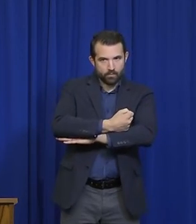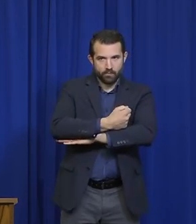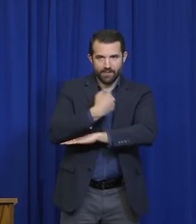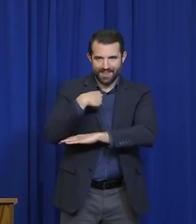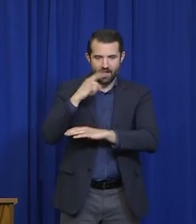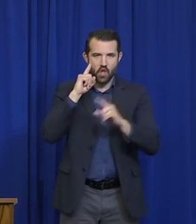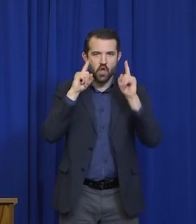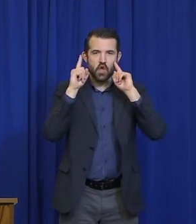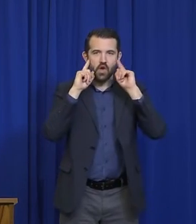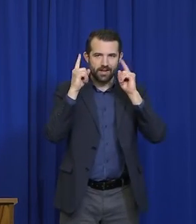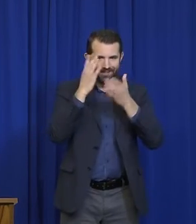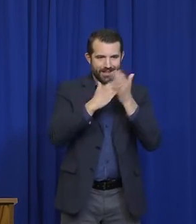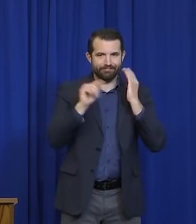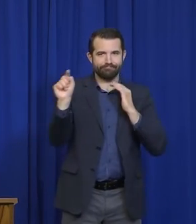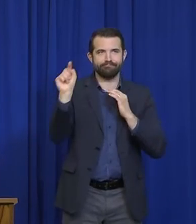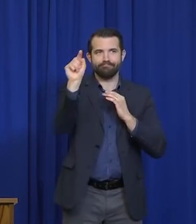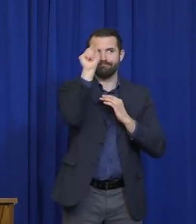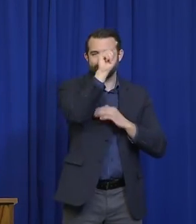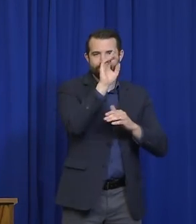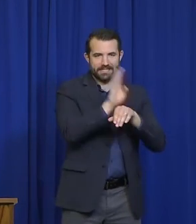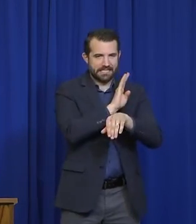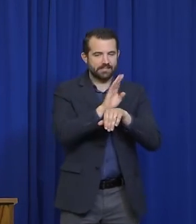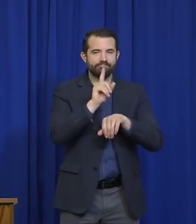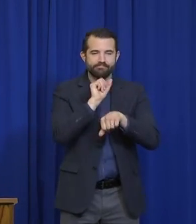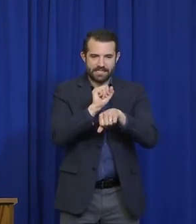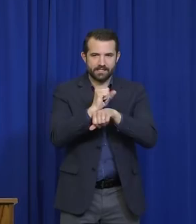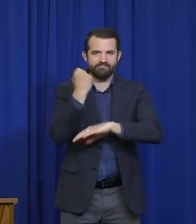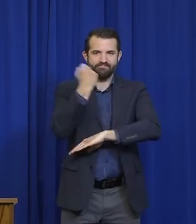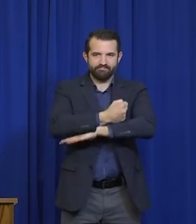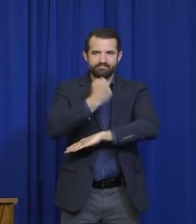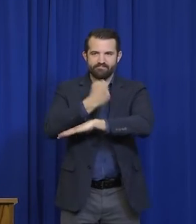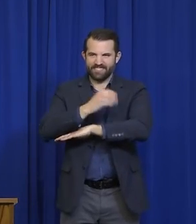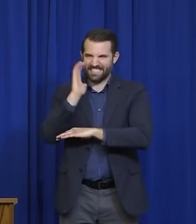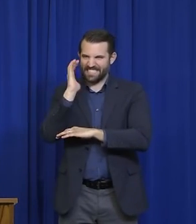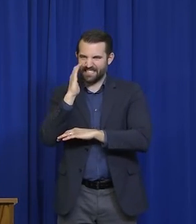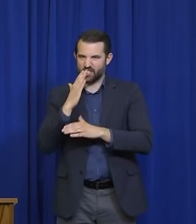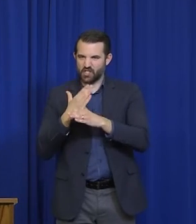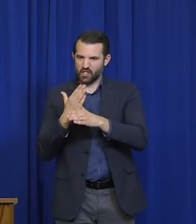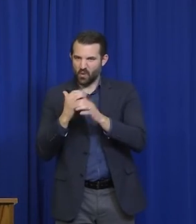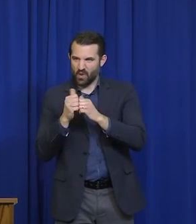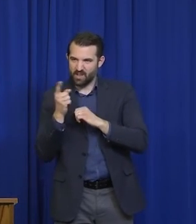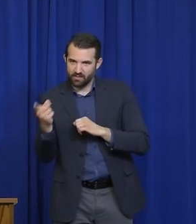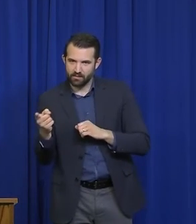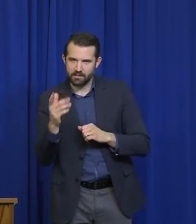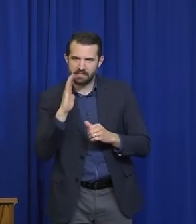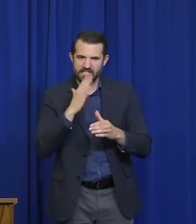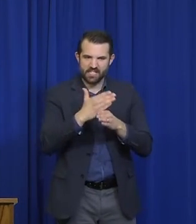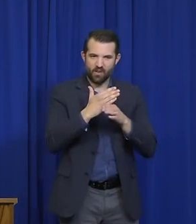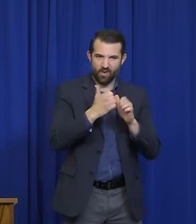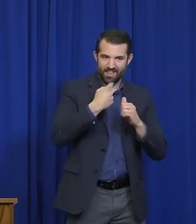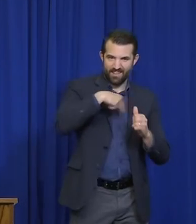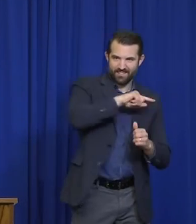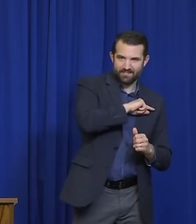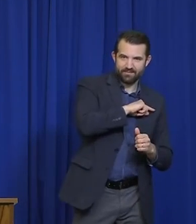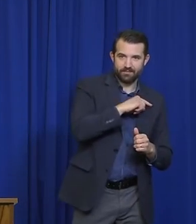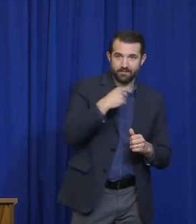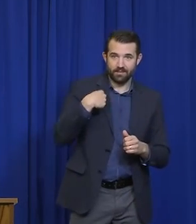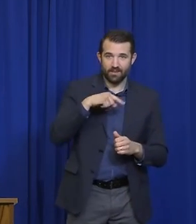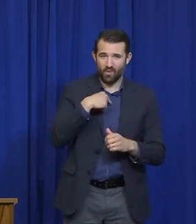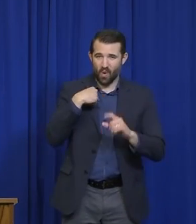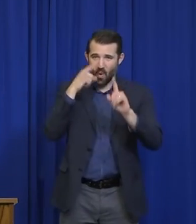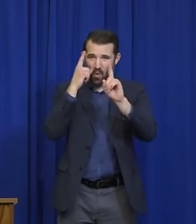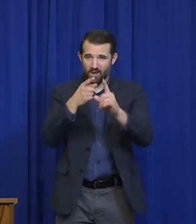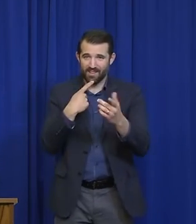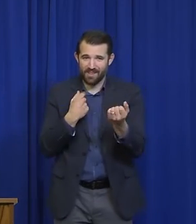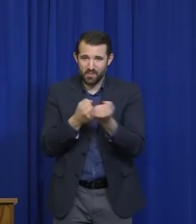as well and hearing some of the same things that you're hearing. I think the goal is to stand up as many resources to support businesses as we can and to find